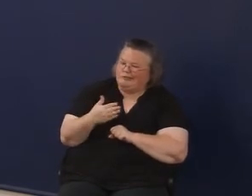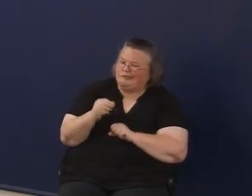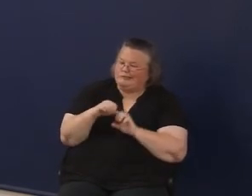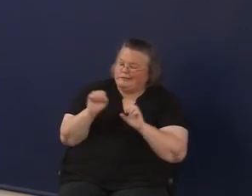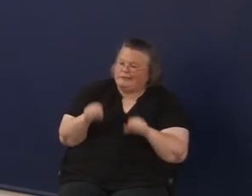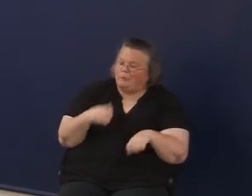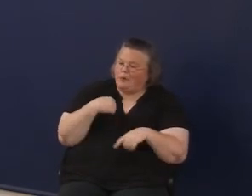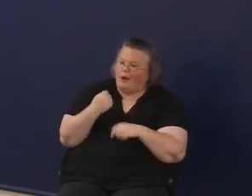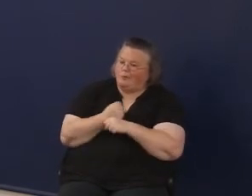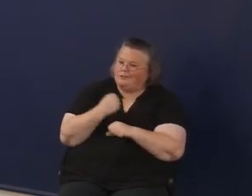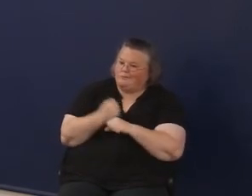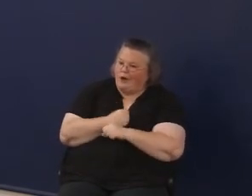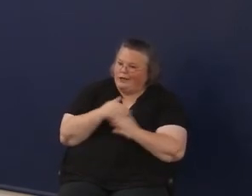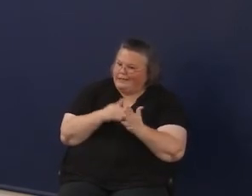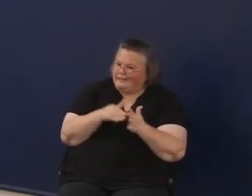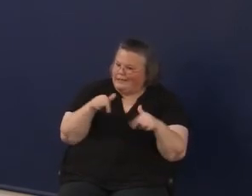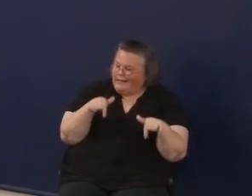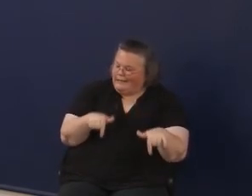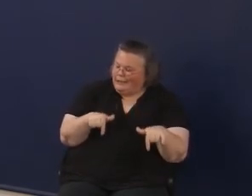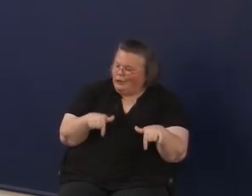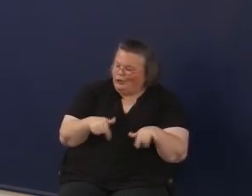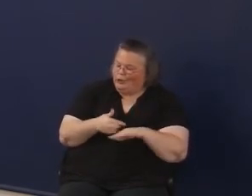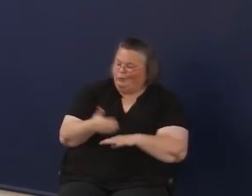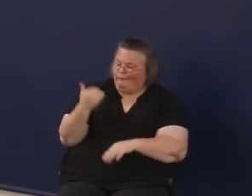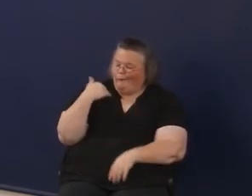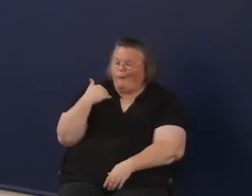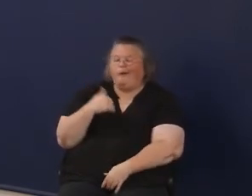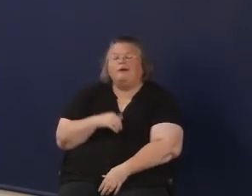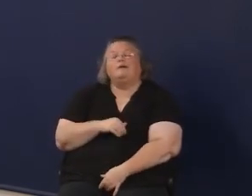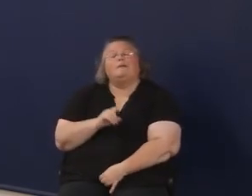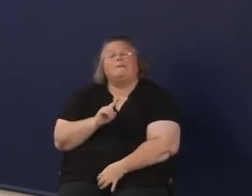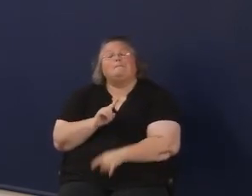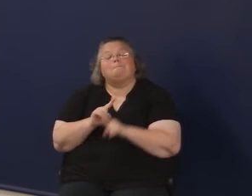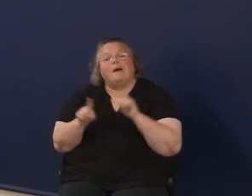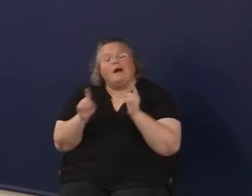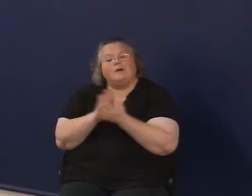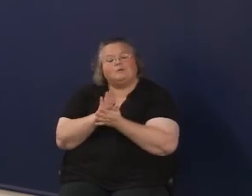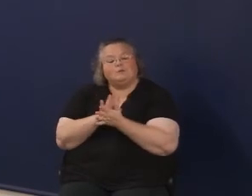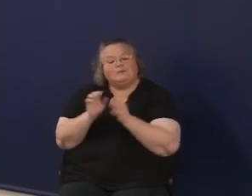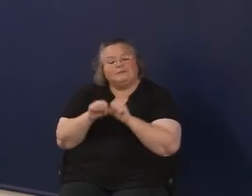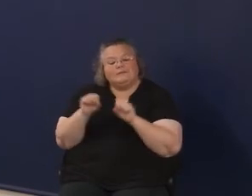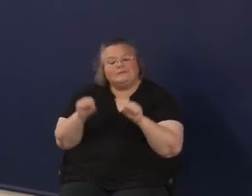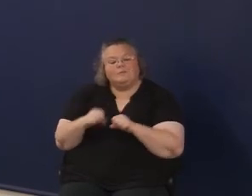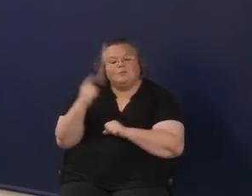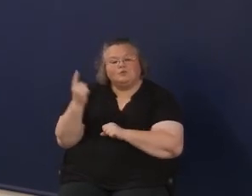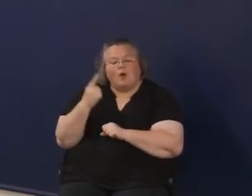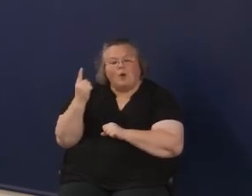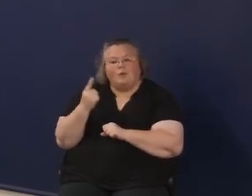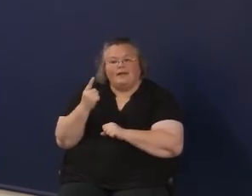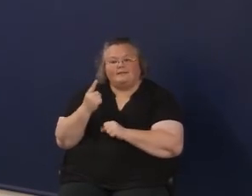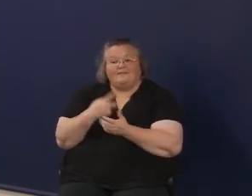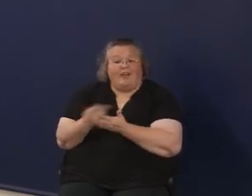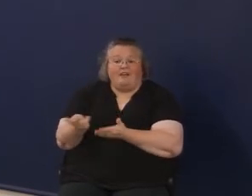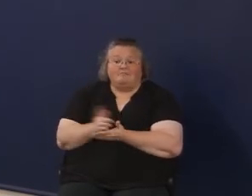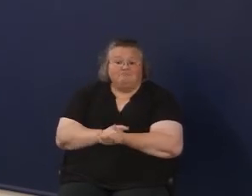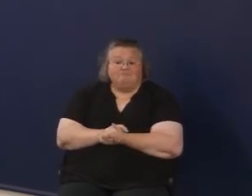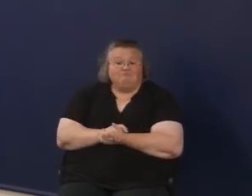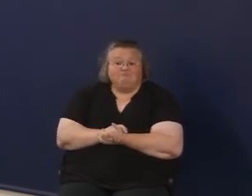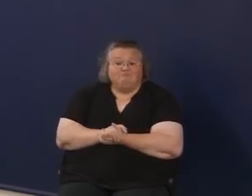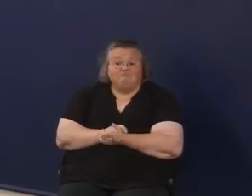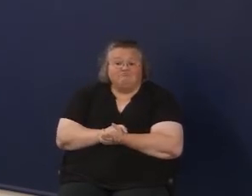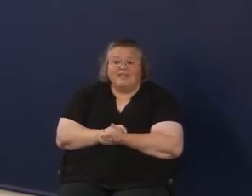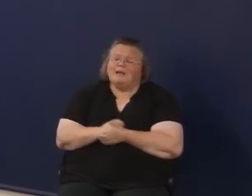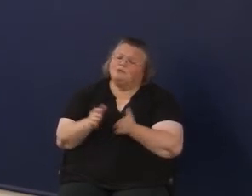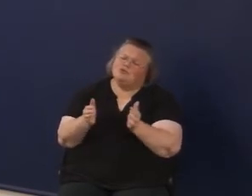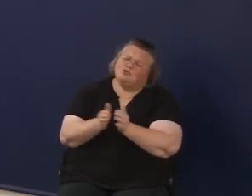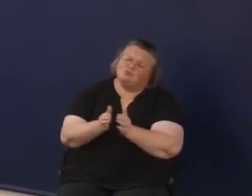that we had always fought against here, you know, early on. But the school system was always failing, okay? And it